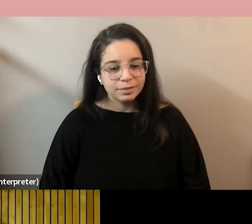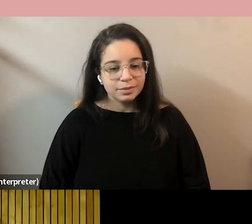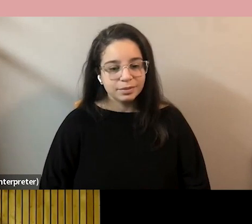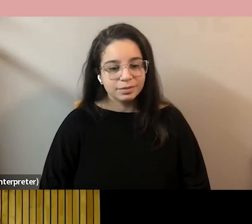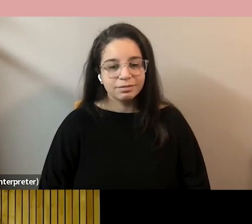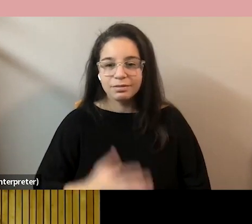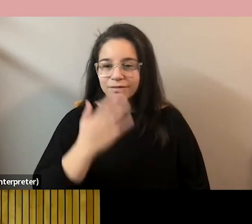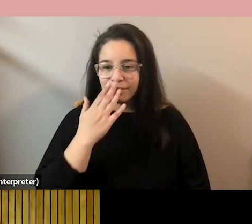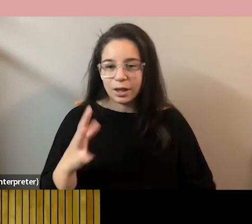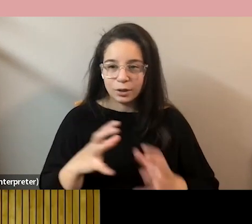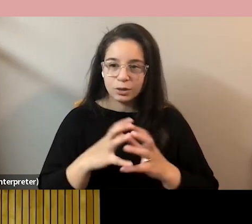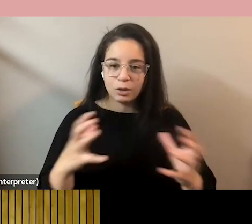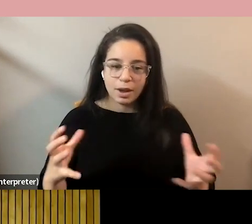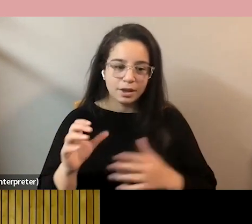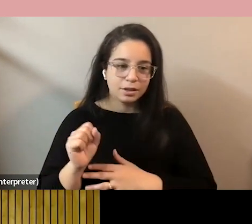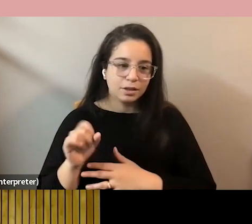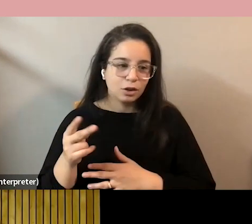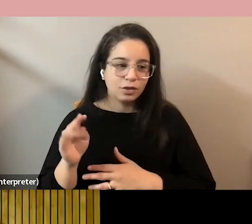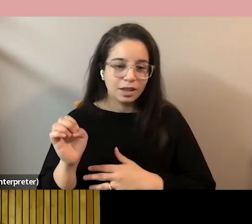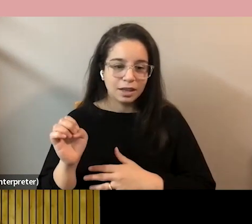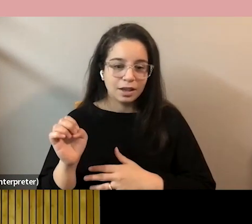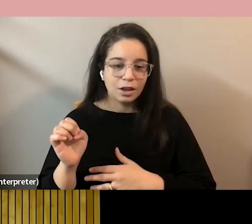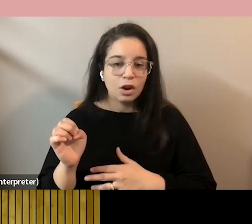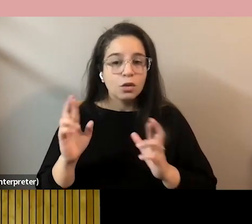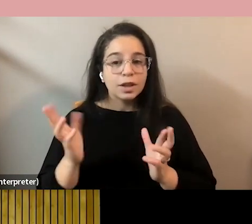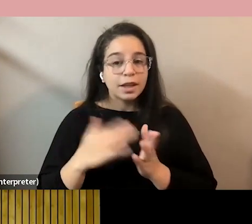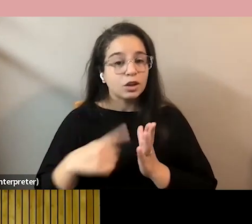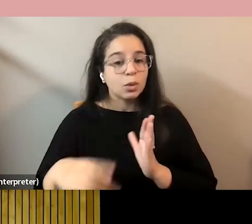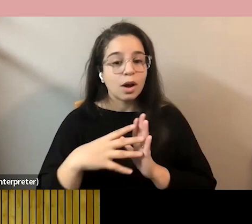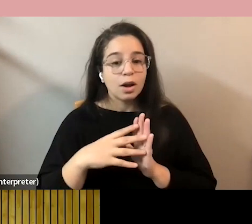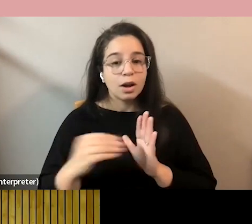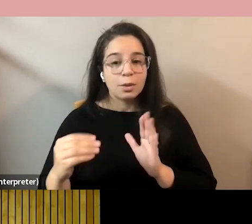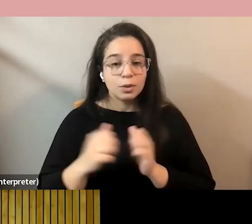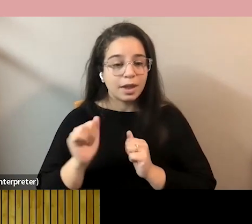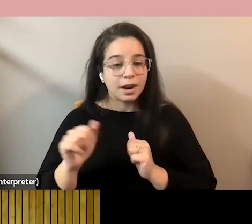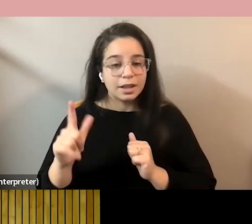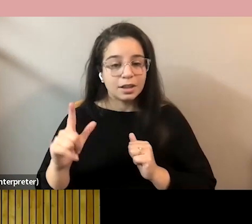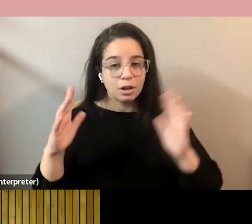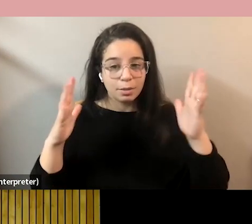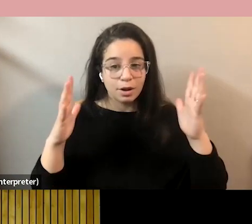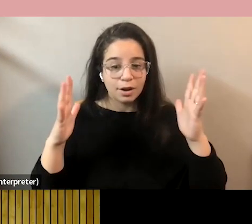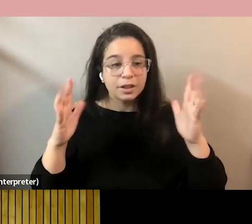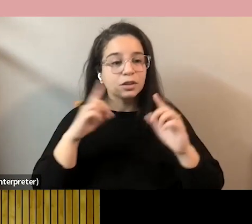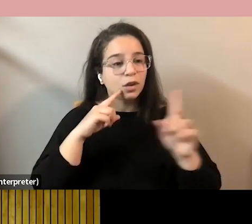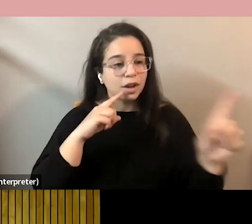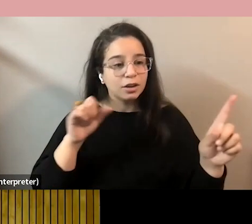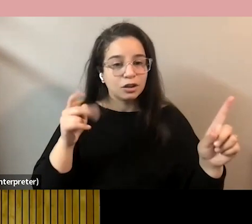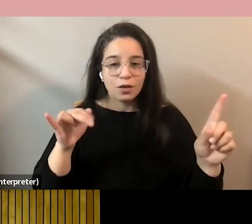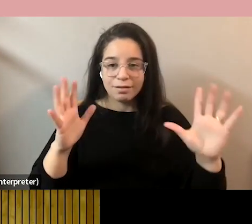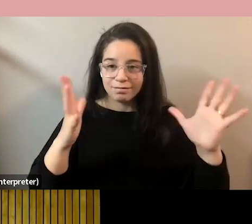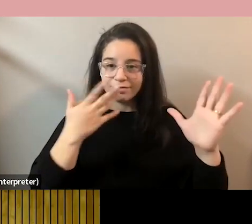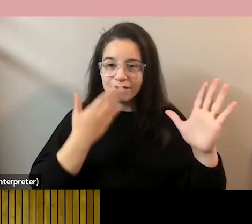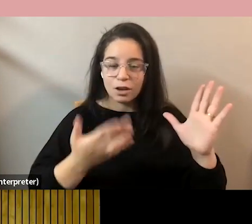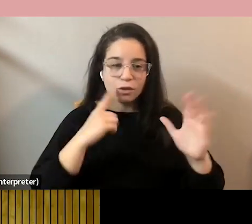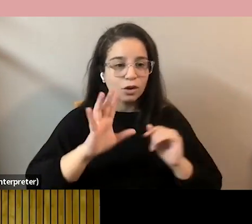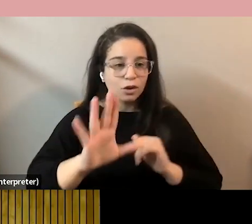Thank you so much, Sophie. I hope you can again join me in a round of applause for Sophie to thank her